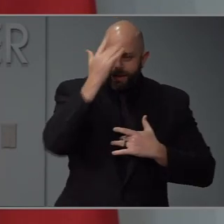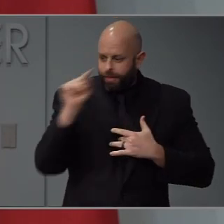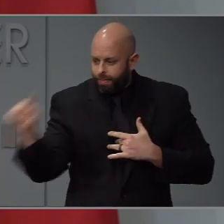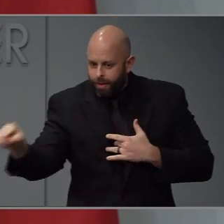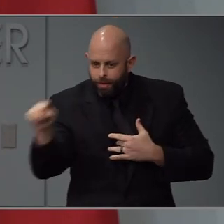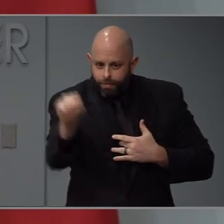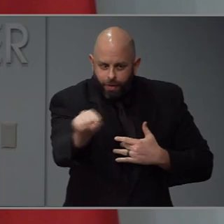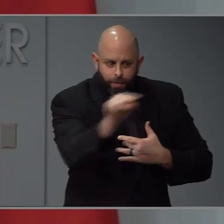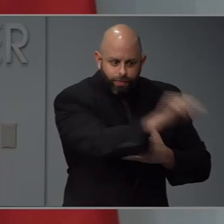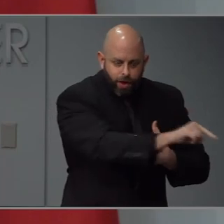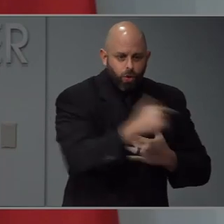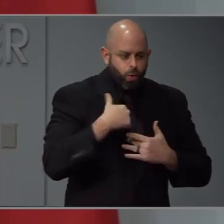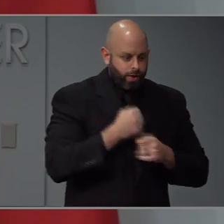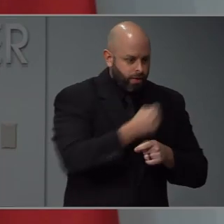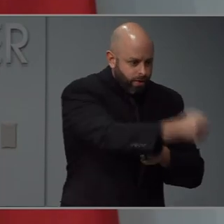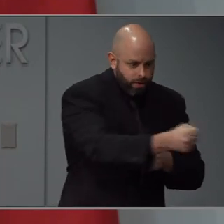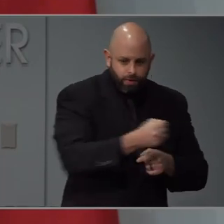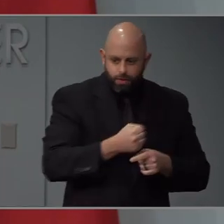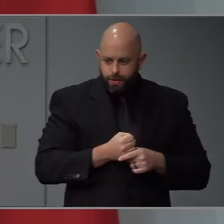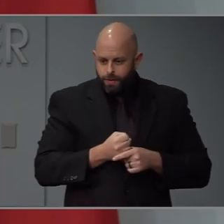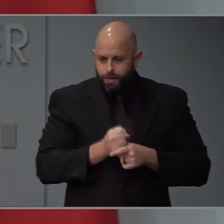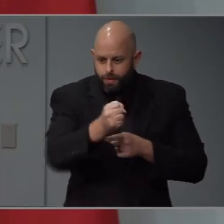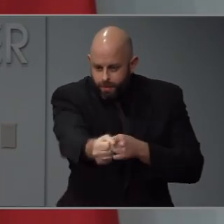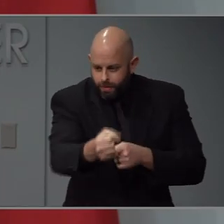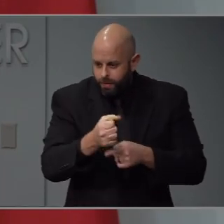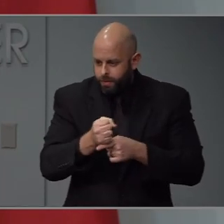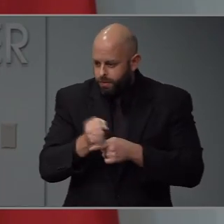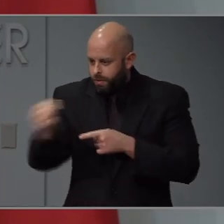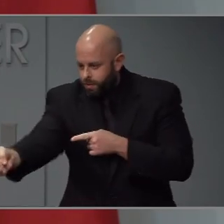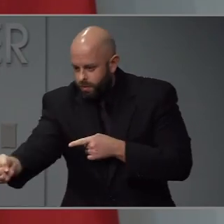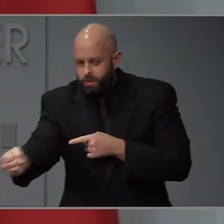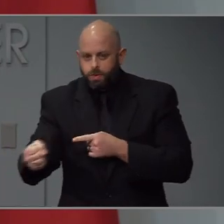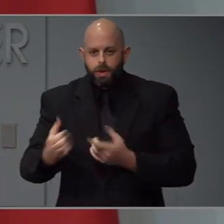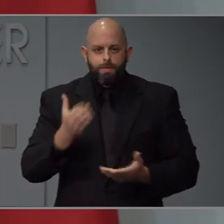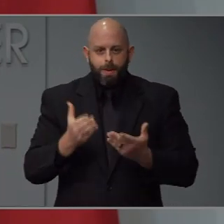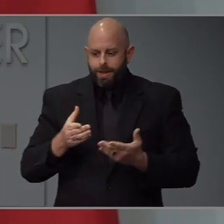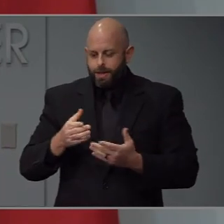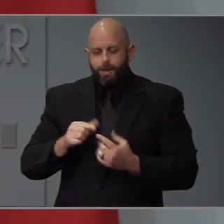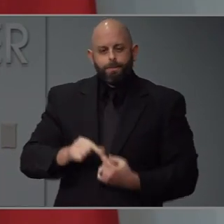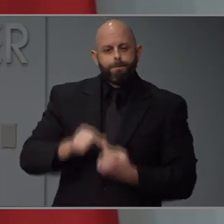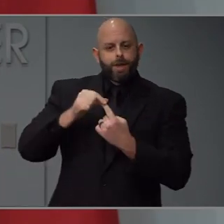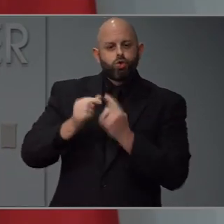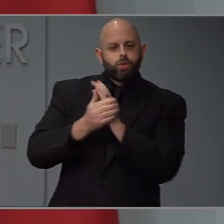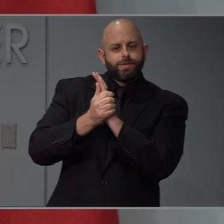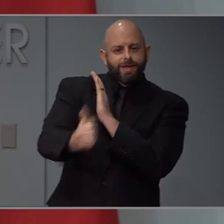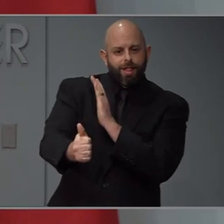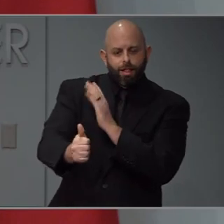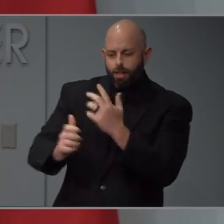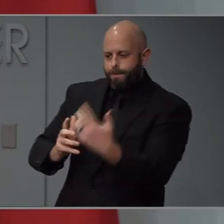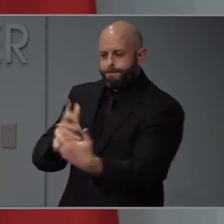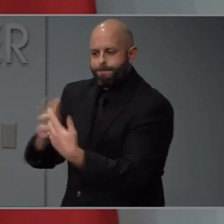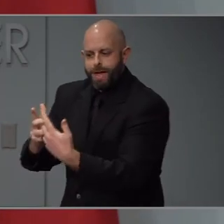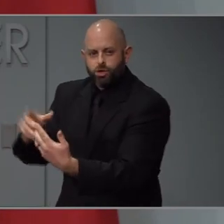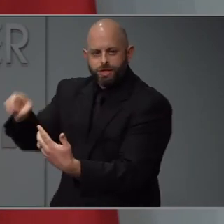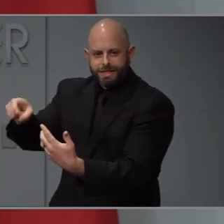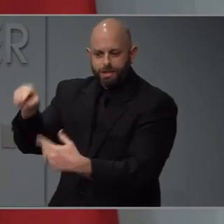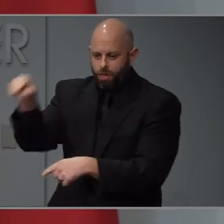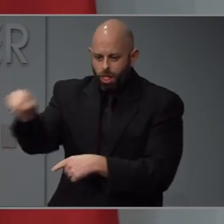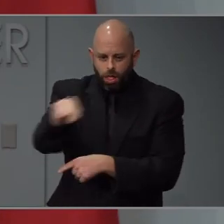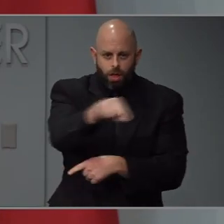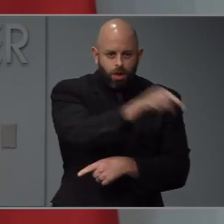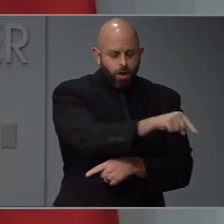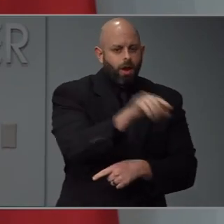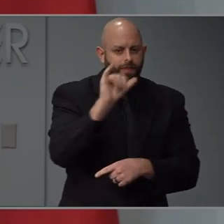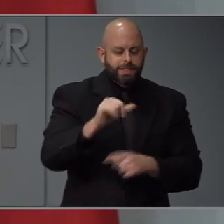have those with the right skills match up to where the need is. And that's this big overall state